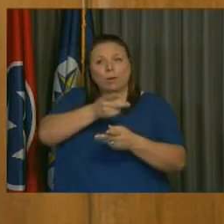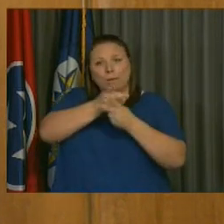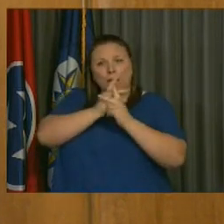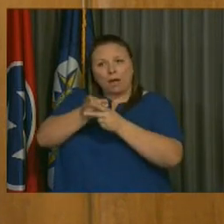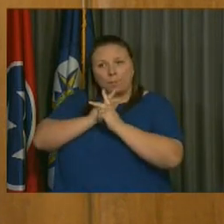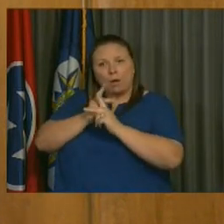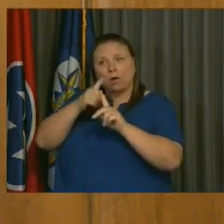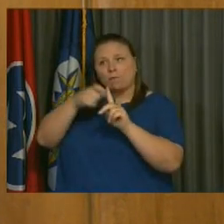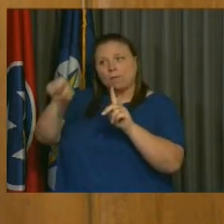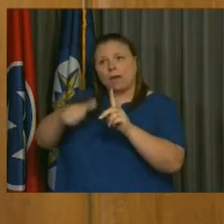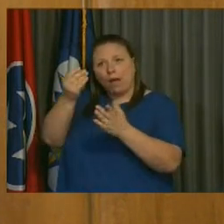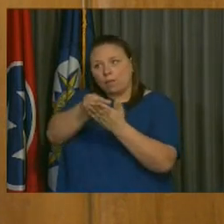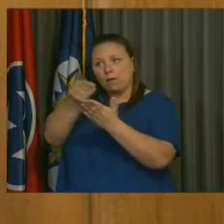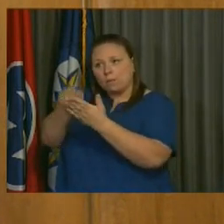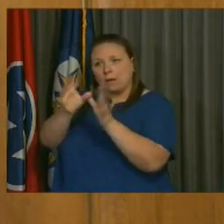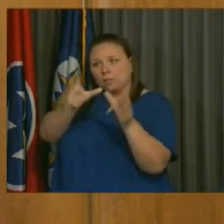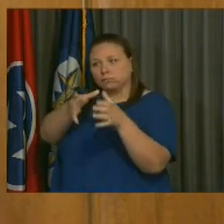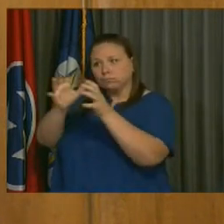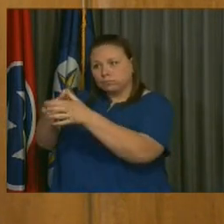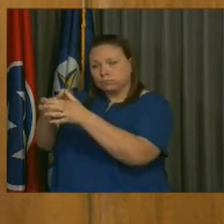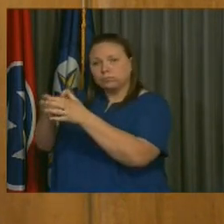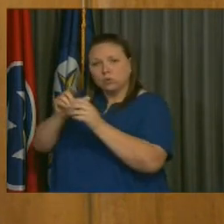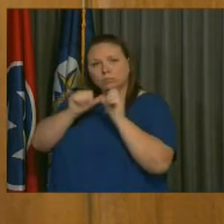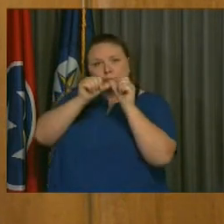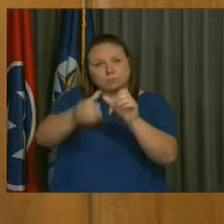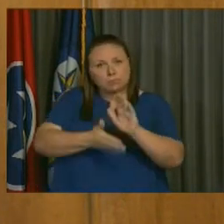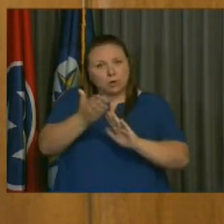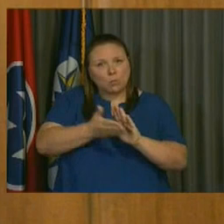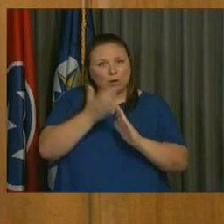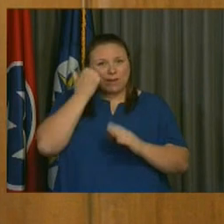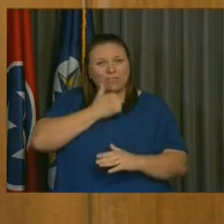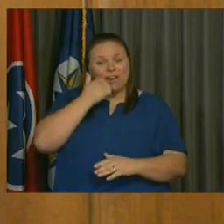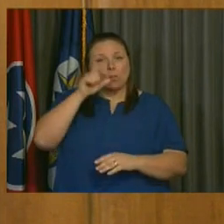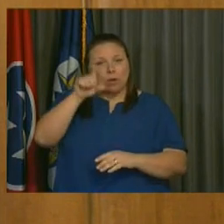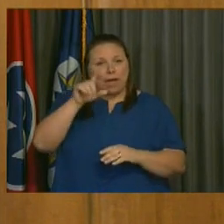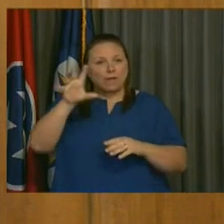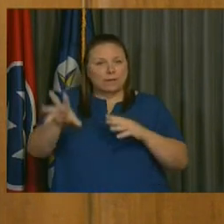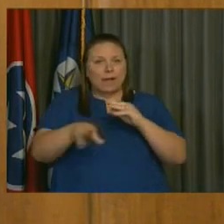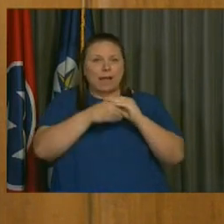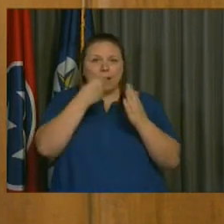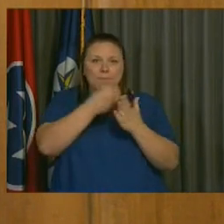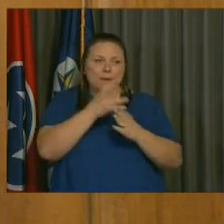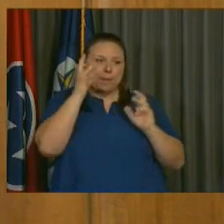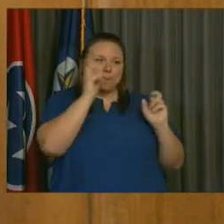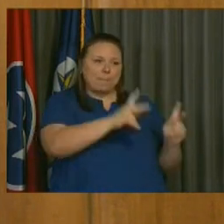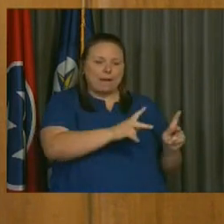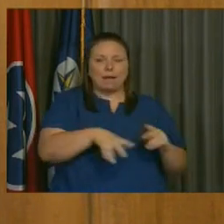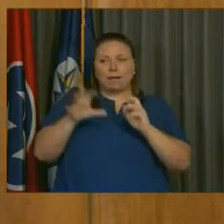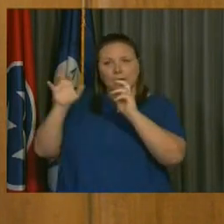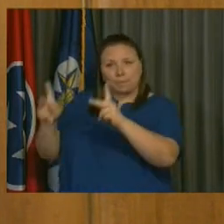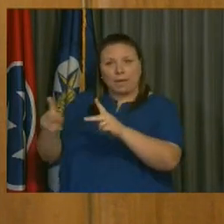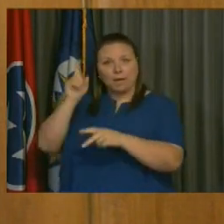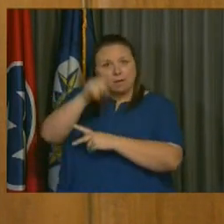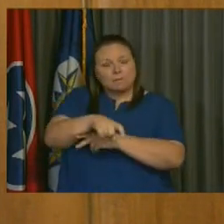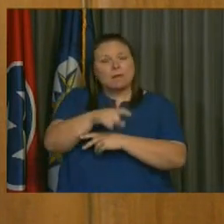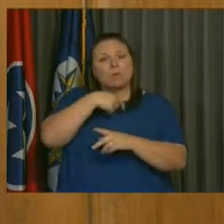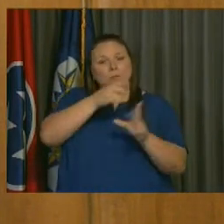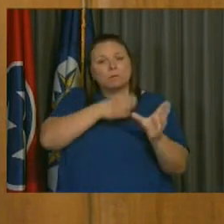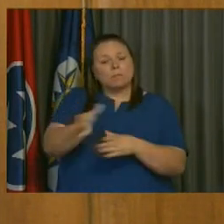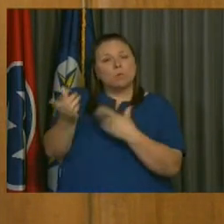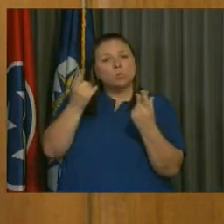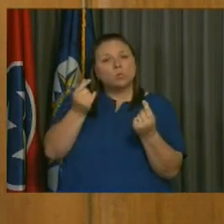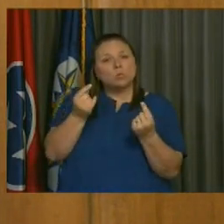And so we've got to replenish those and what we are planning to do is